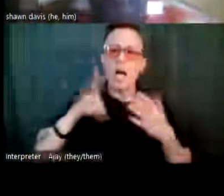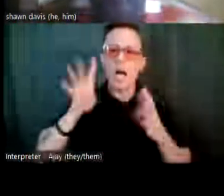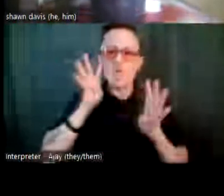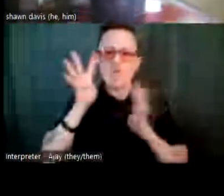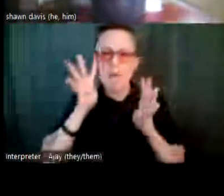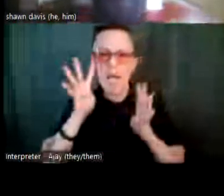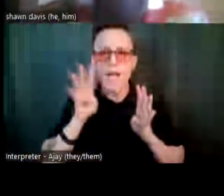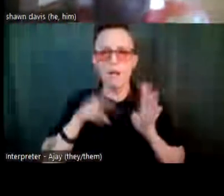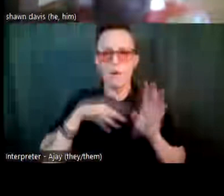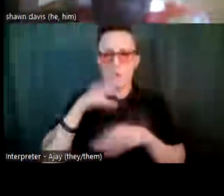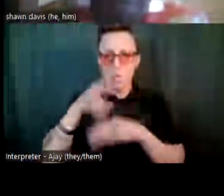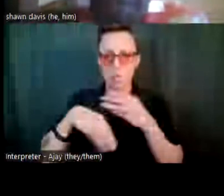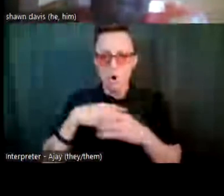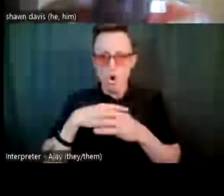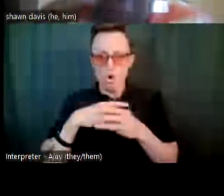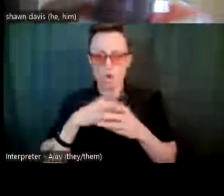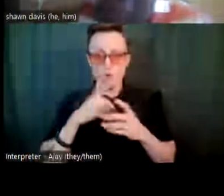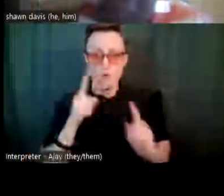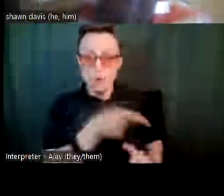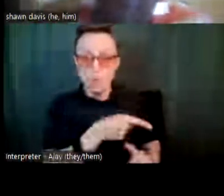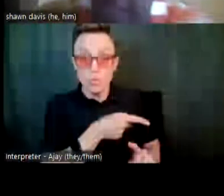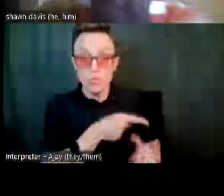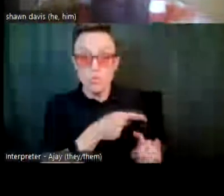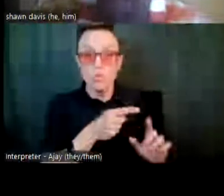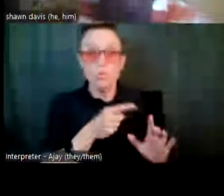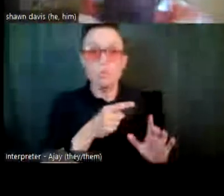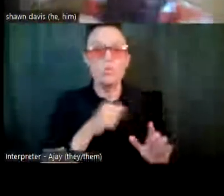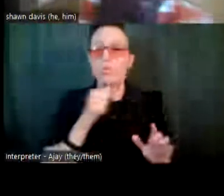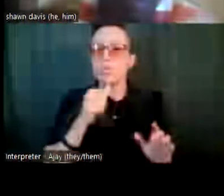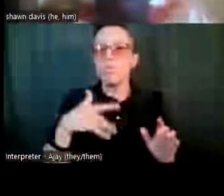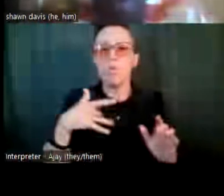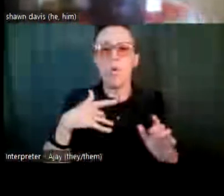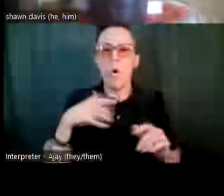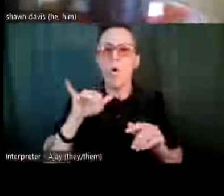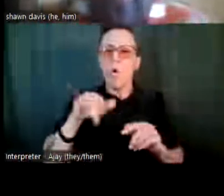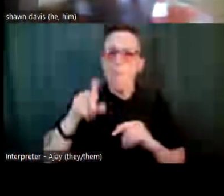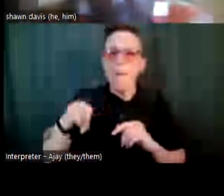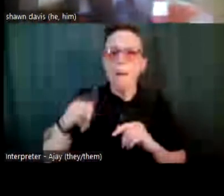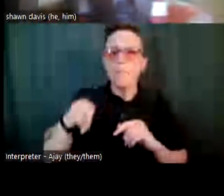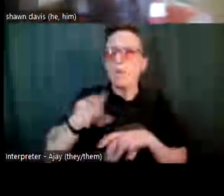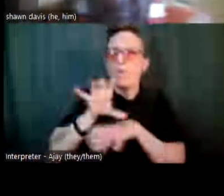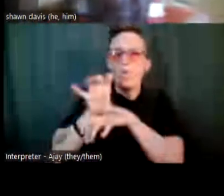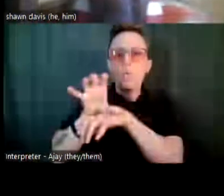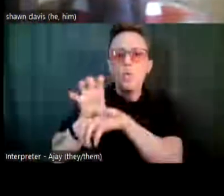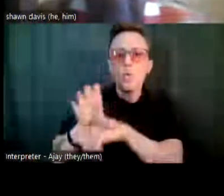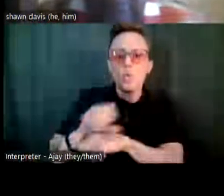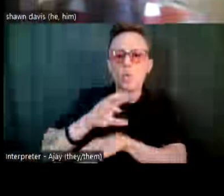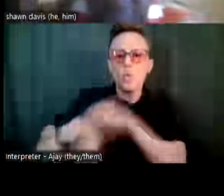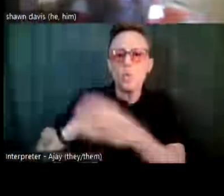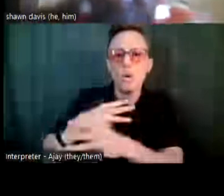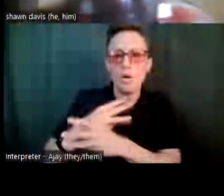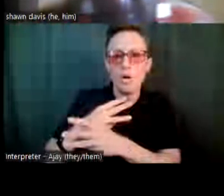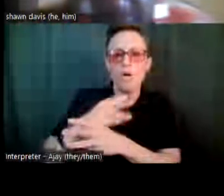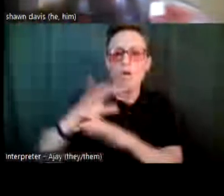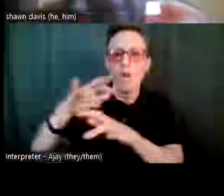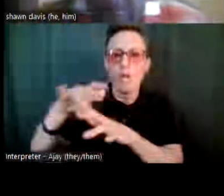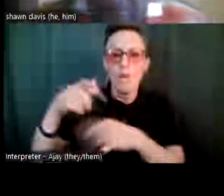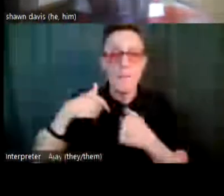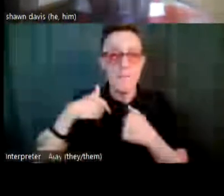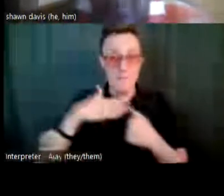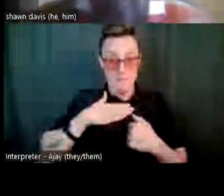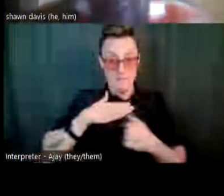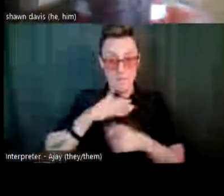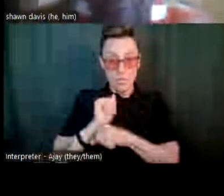you and don't always think you need to acclimate to the world. And so in the work I do, it's really making